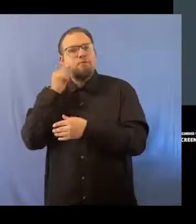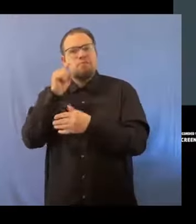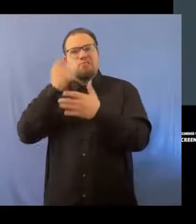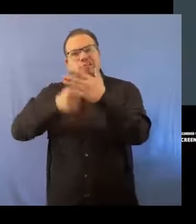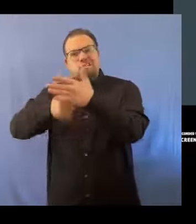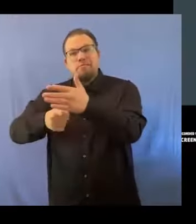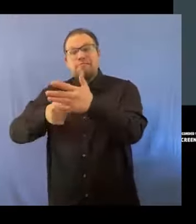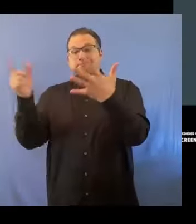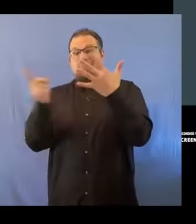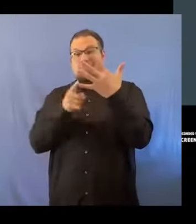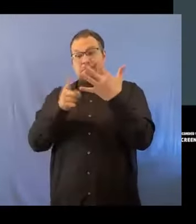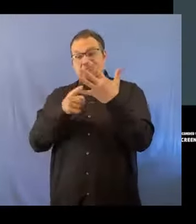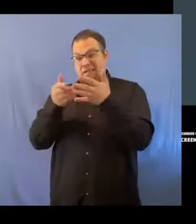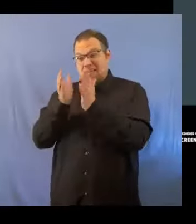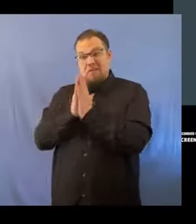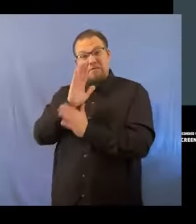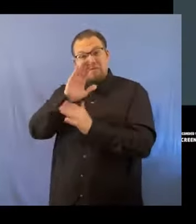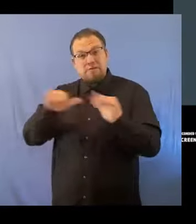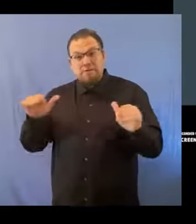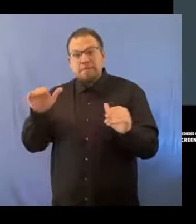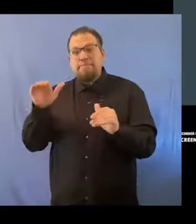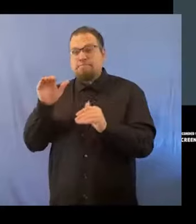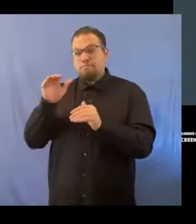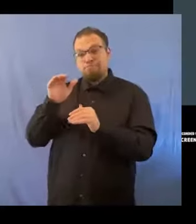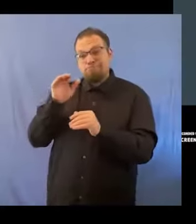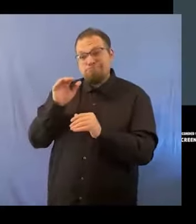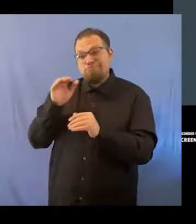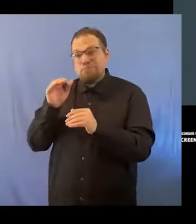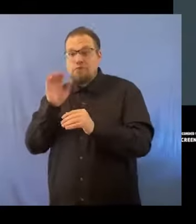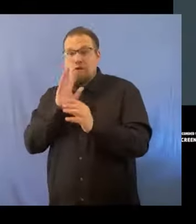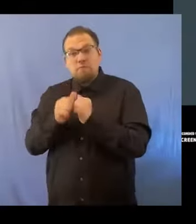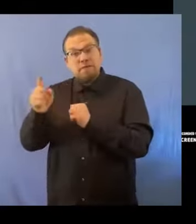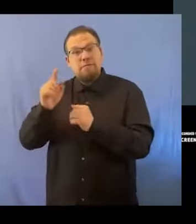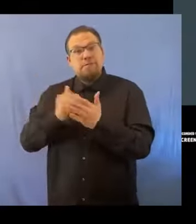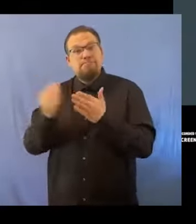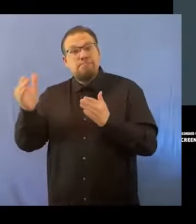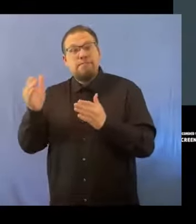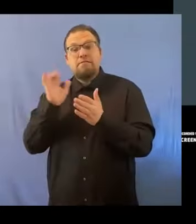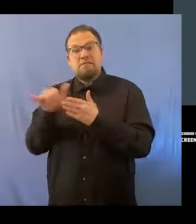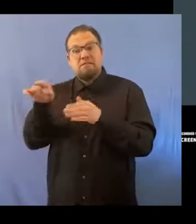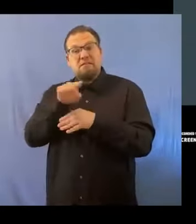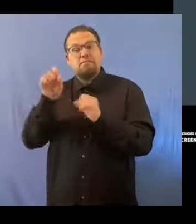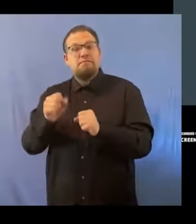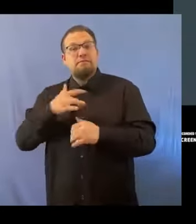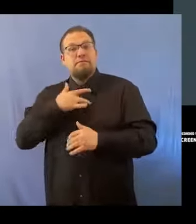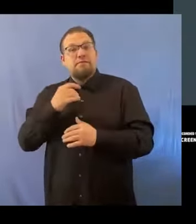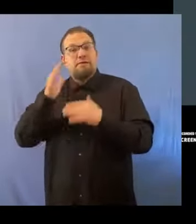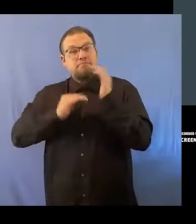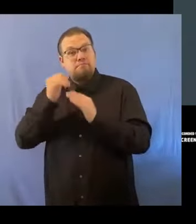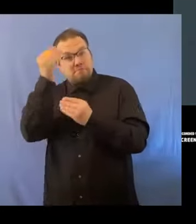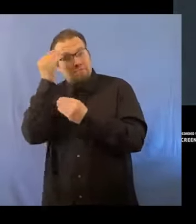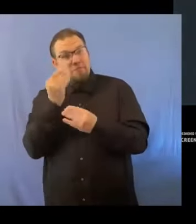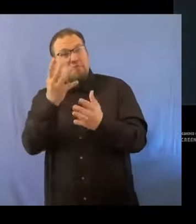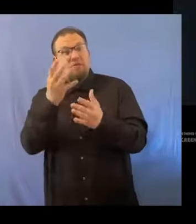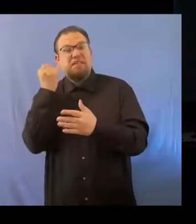regularly so that they feel comfortable reporting any online communication that is hurtful or that scares your child. Children can be